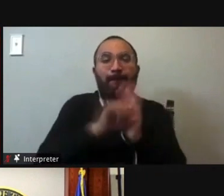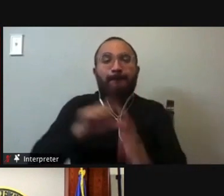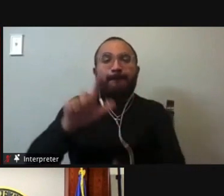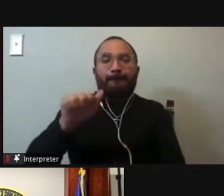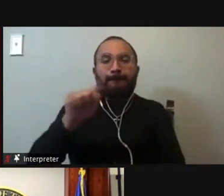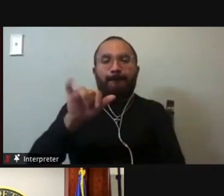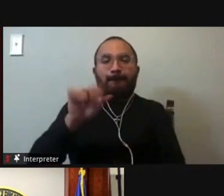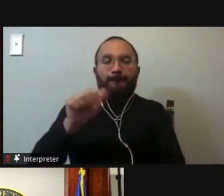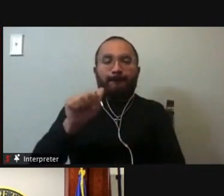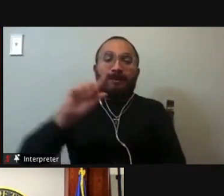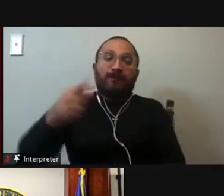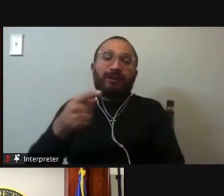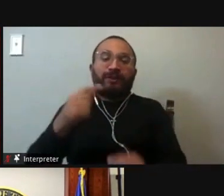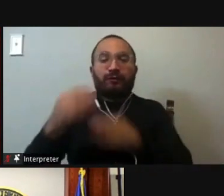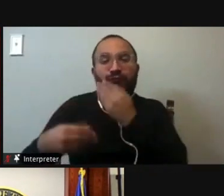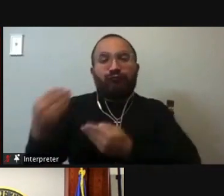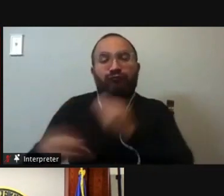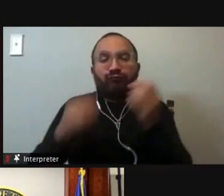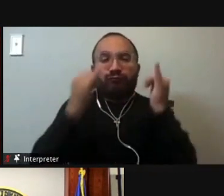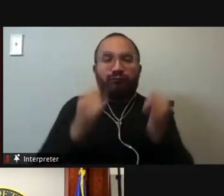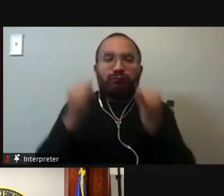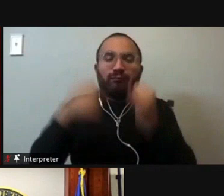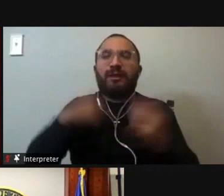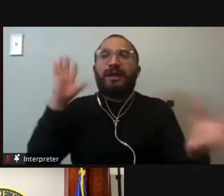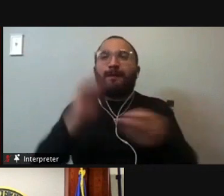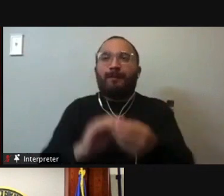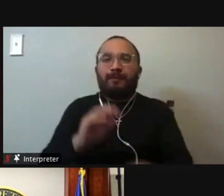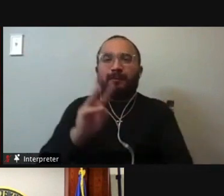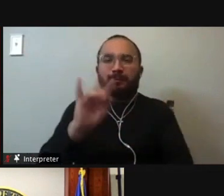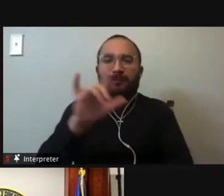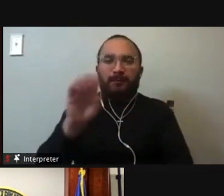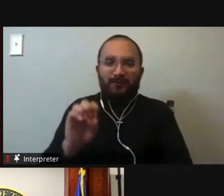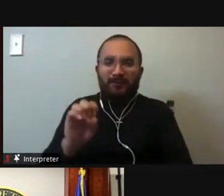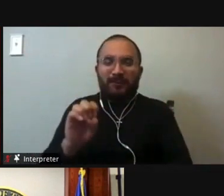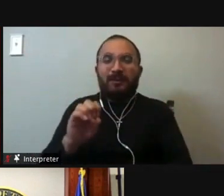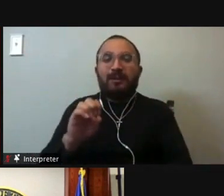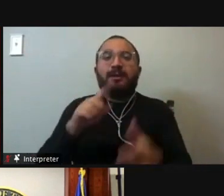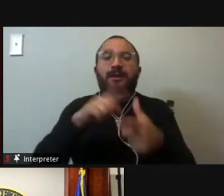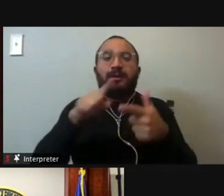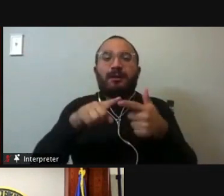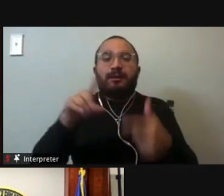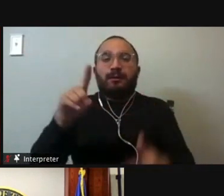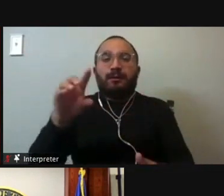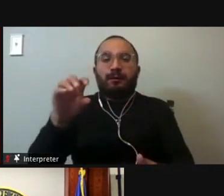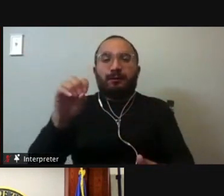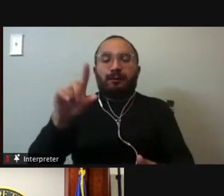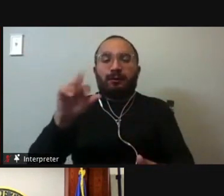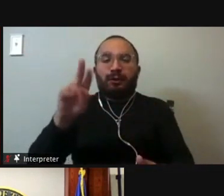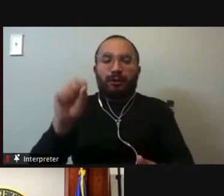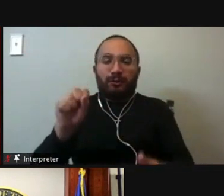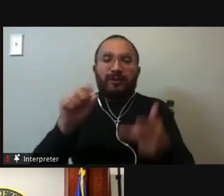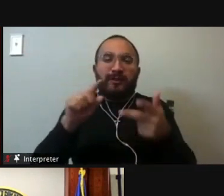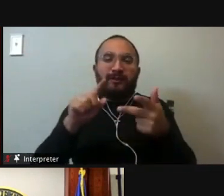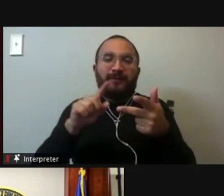individual, I'm the product of Willy Dolores Webka, not just Sandra Day O'Connor, who